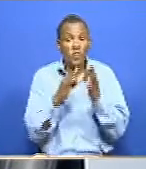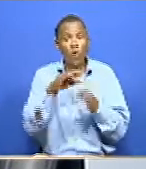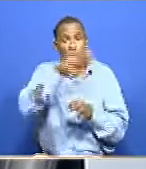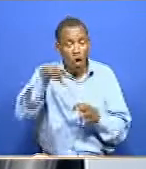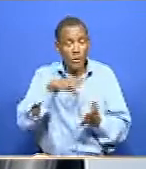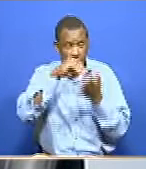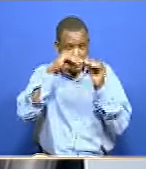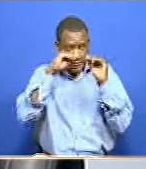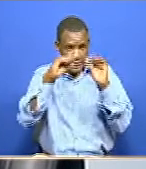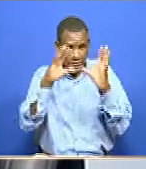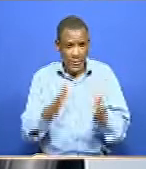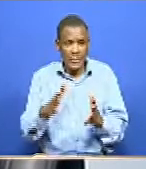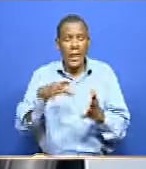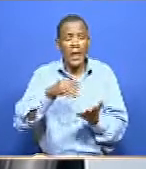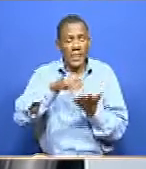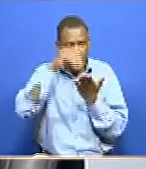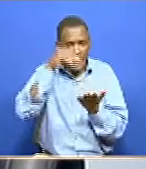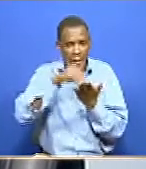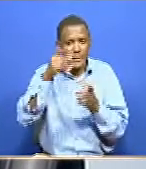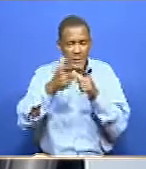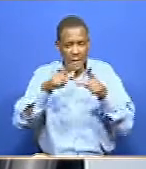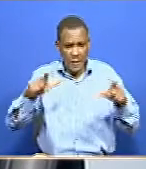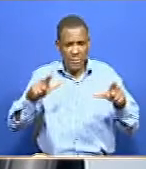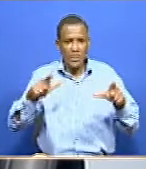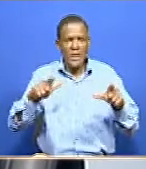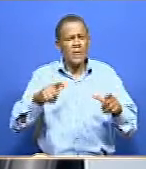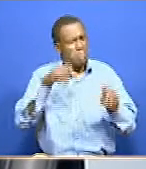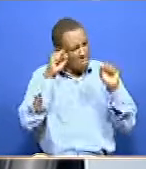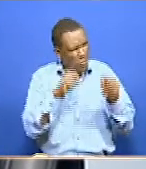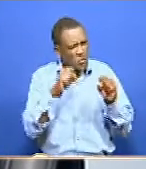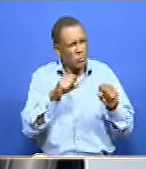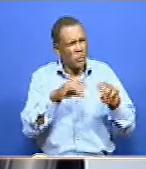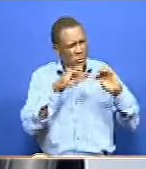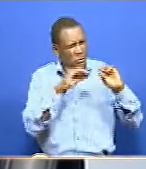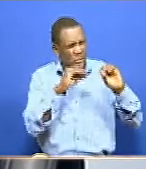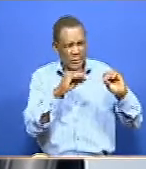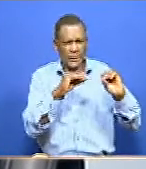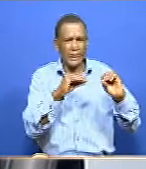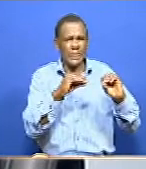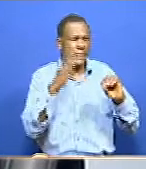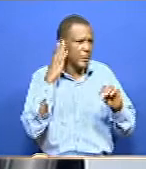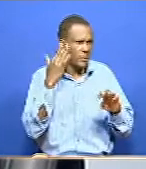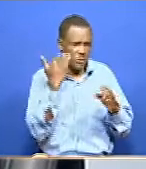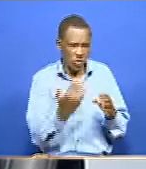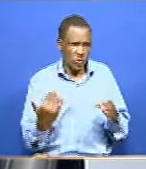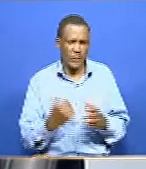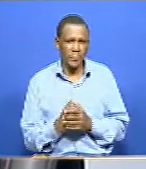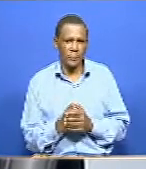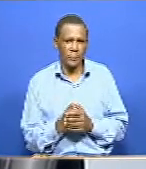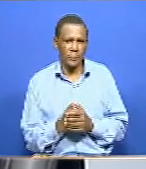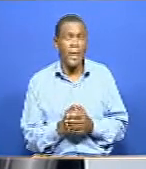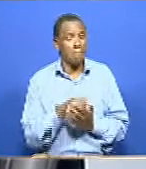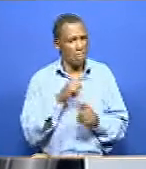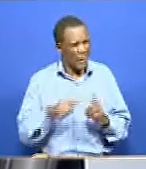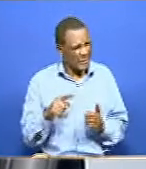means they would be able to deliver into deaf children. But at the same time, let's be realistic. We say, no,